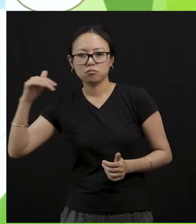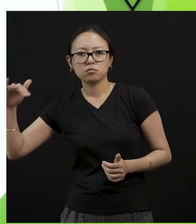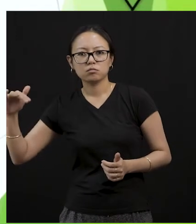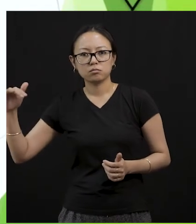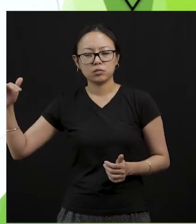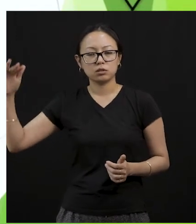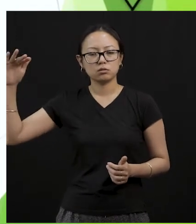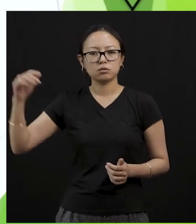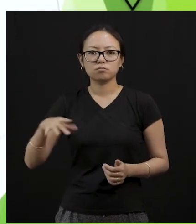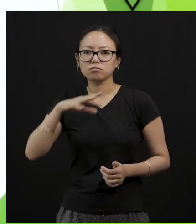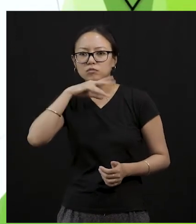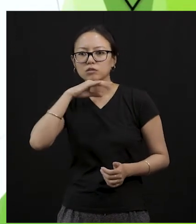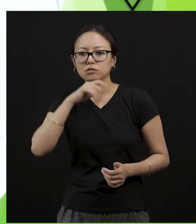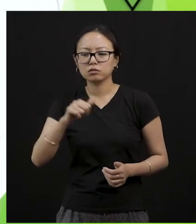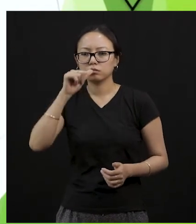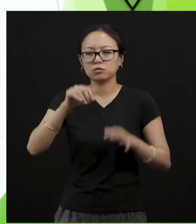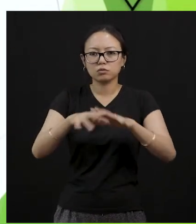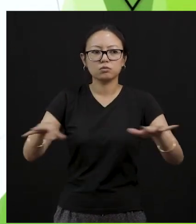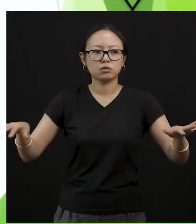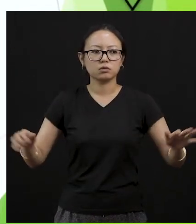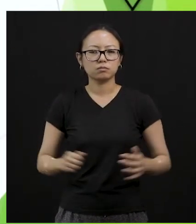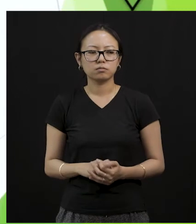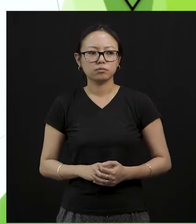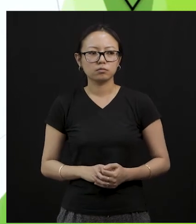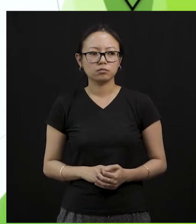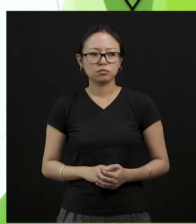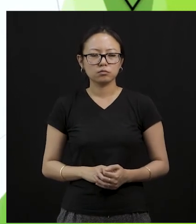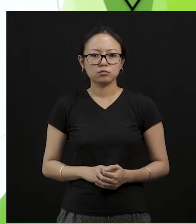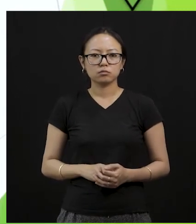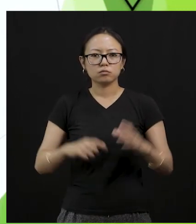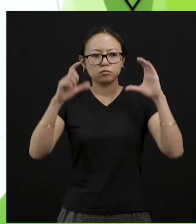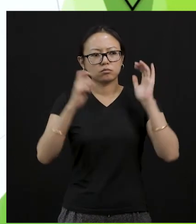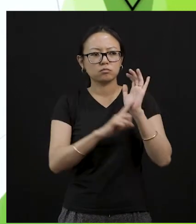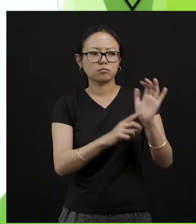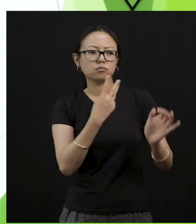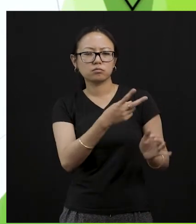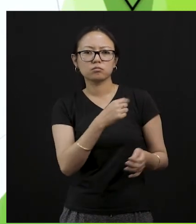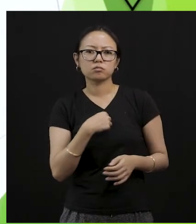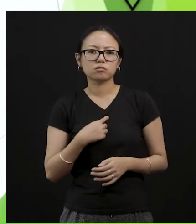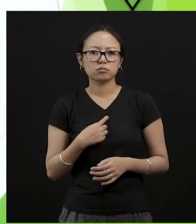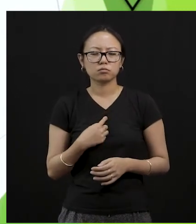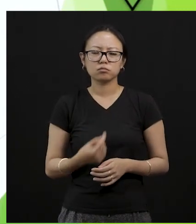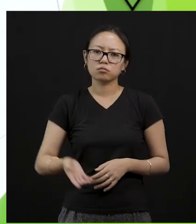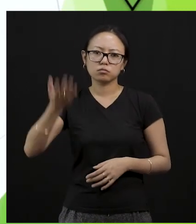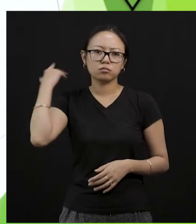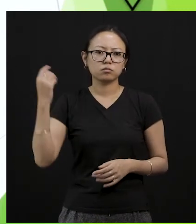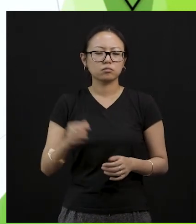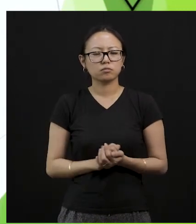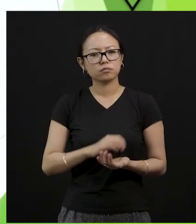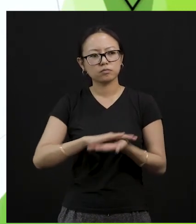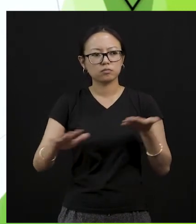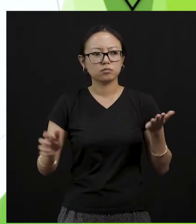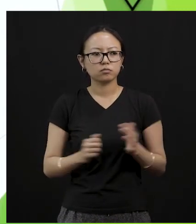Okay? All right. Another classwork is C. It's already done for you all. A man cutting the tree,